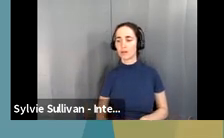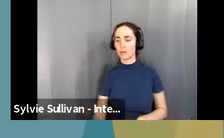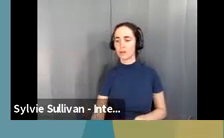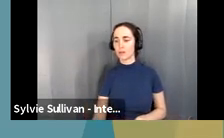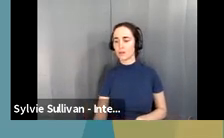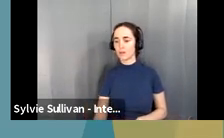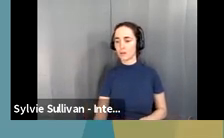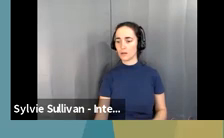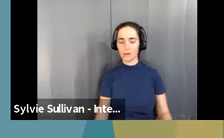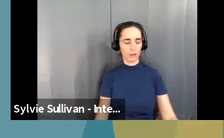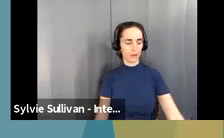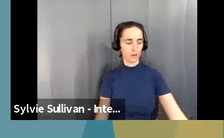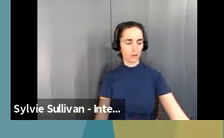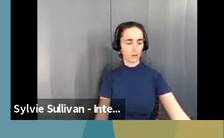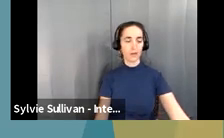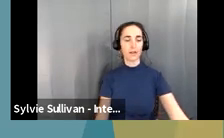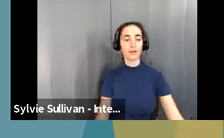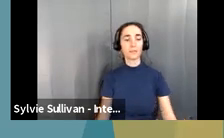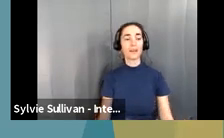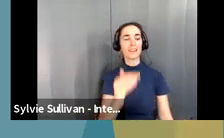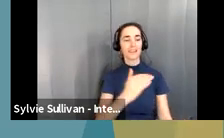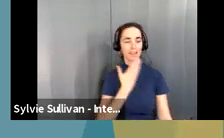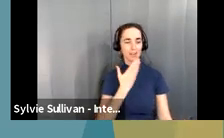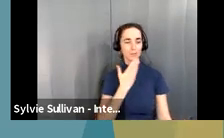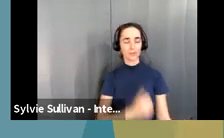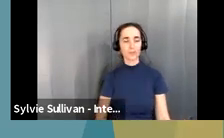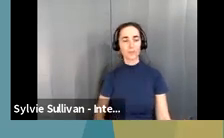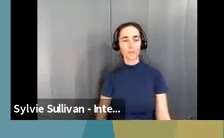And I'll be asking for the next one. Thank you, please. Thank you.